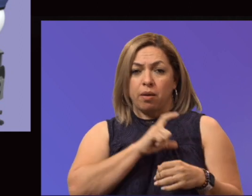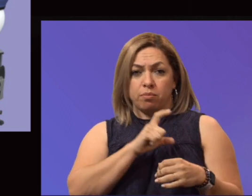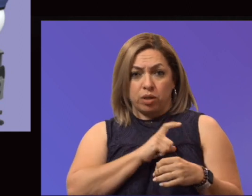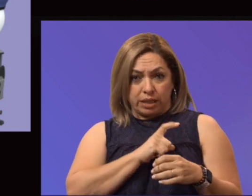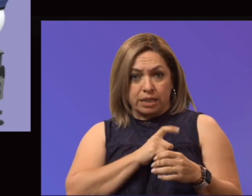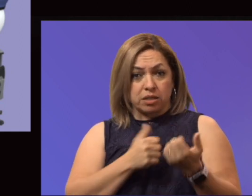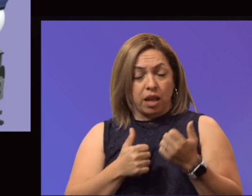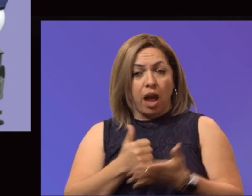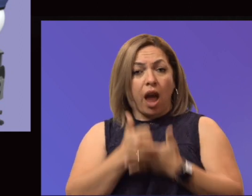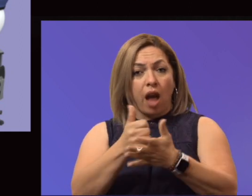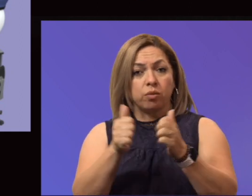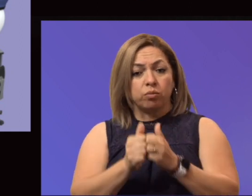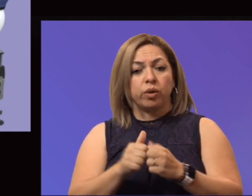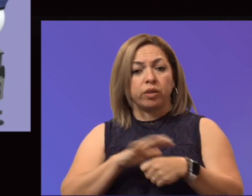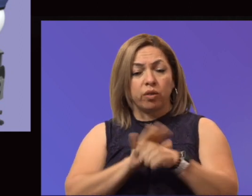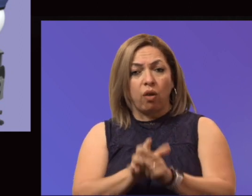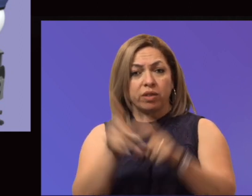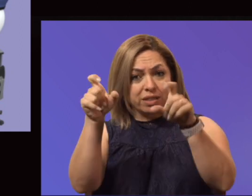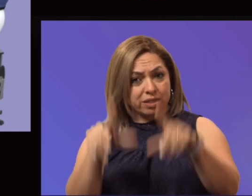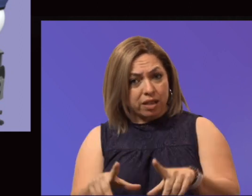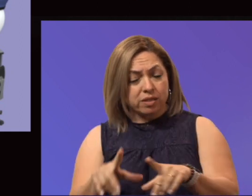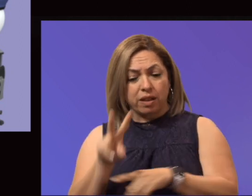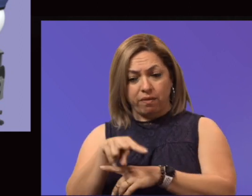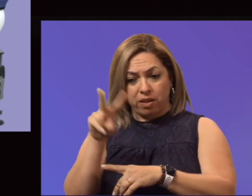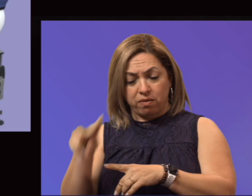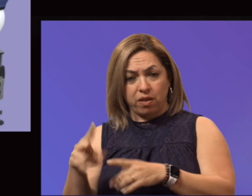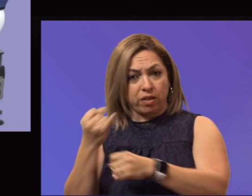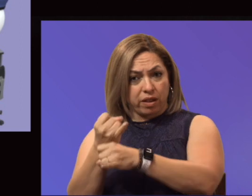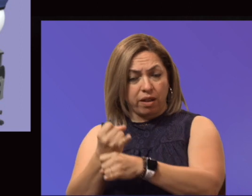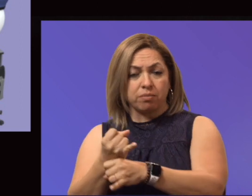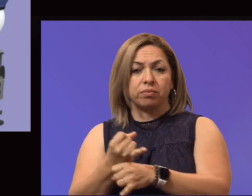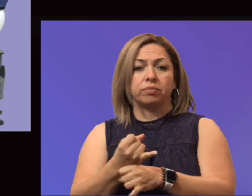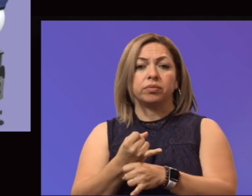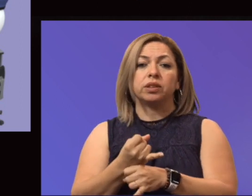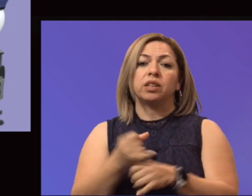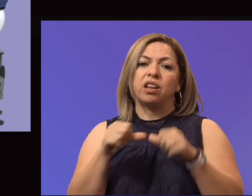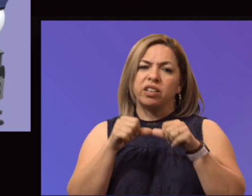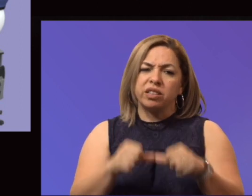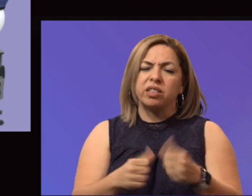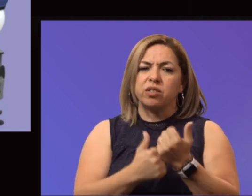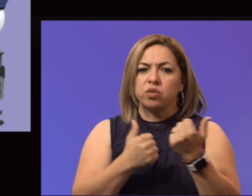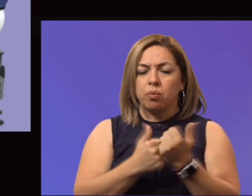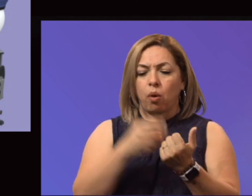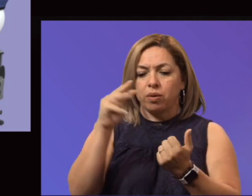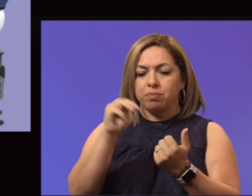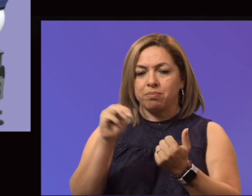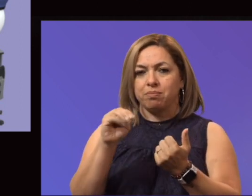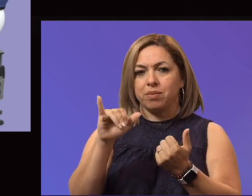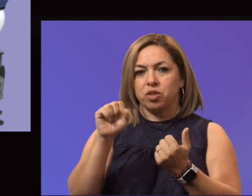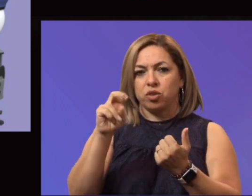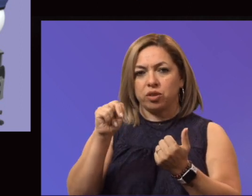at the Via Verde campus. And they've continued to provide support as well at the mission campus for our